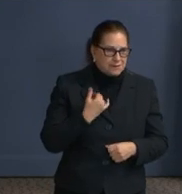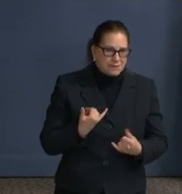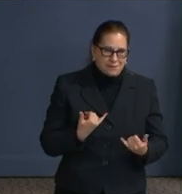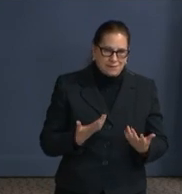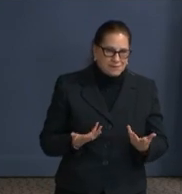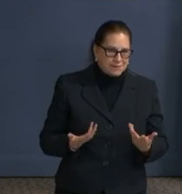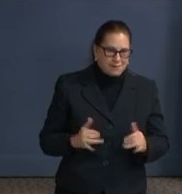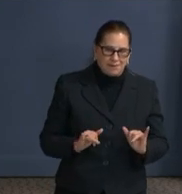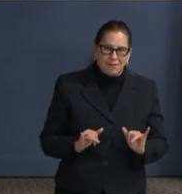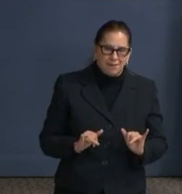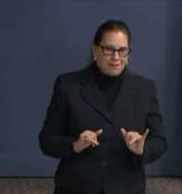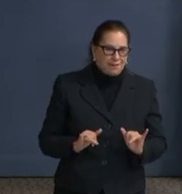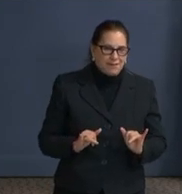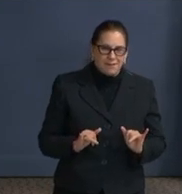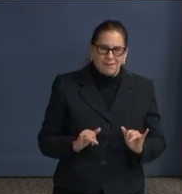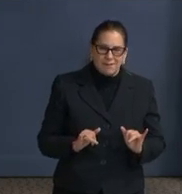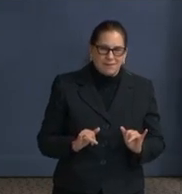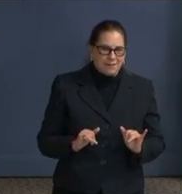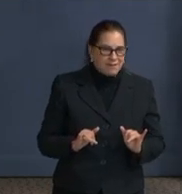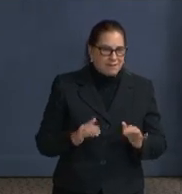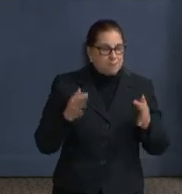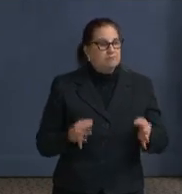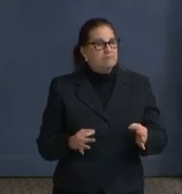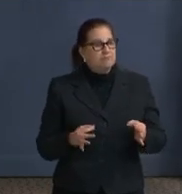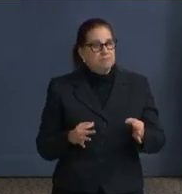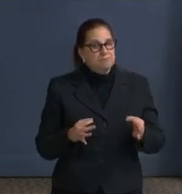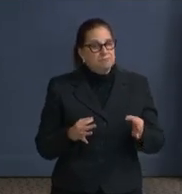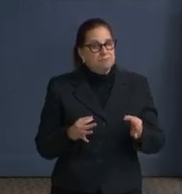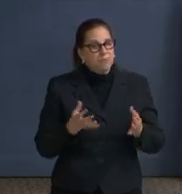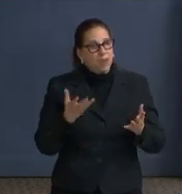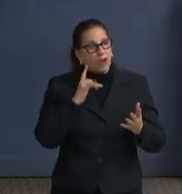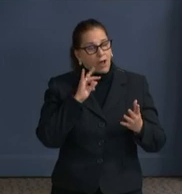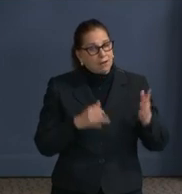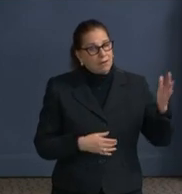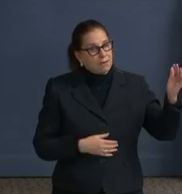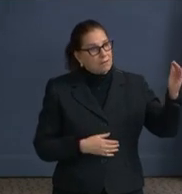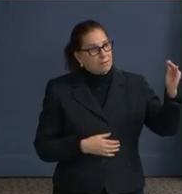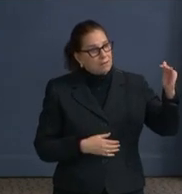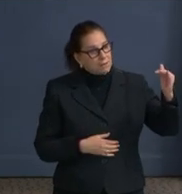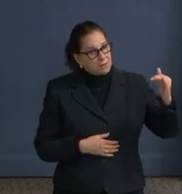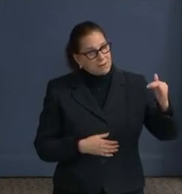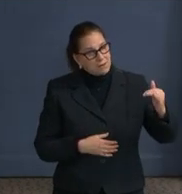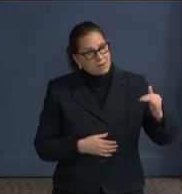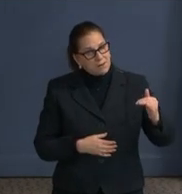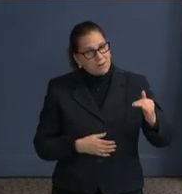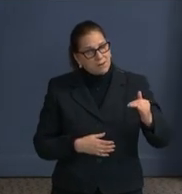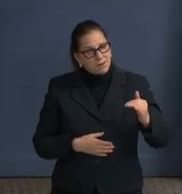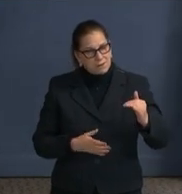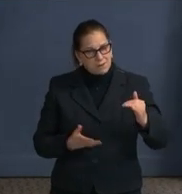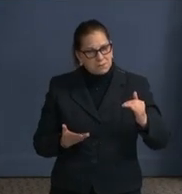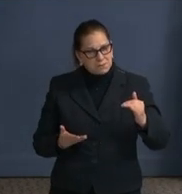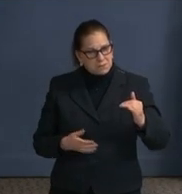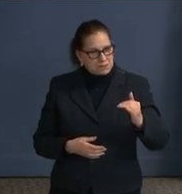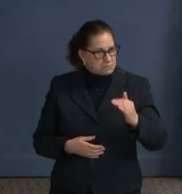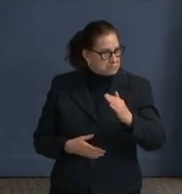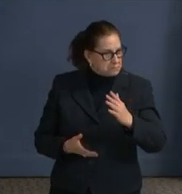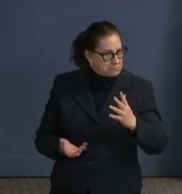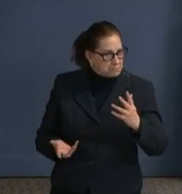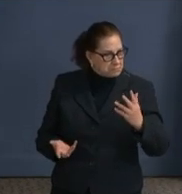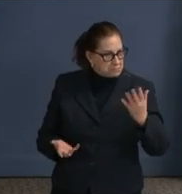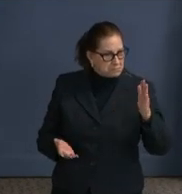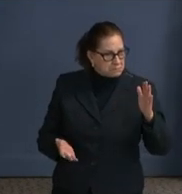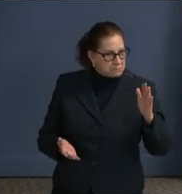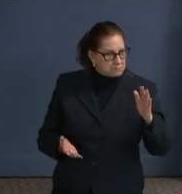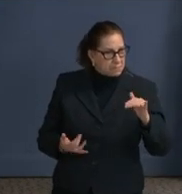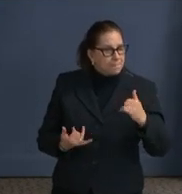that will be driving down these rates. And I think that we also need to be mindful that until we understand